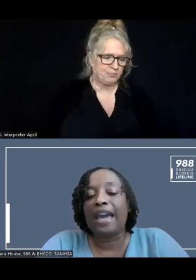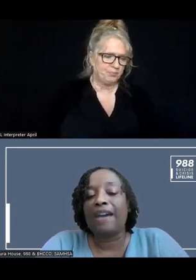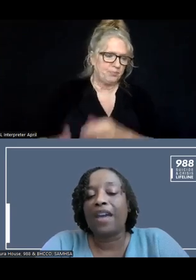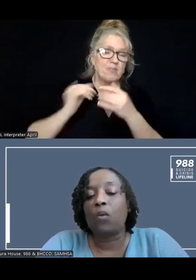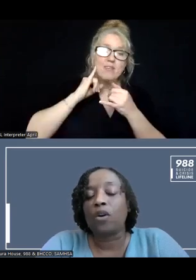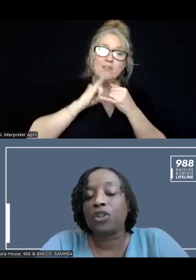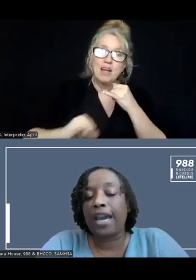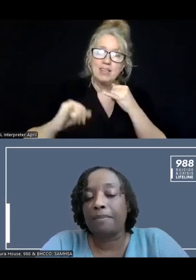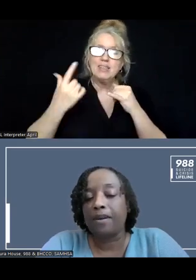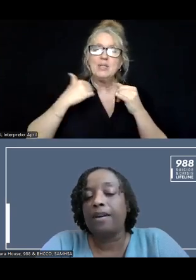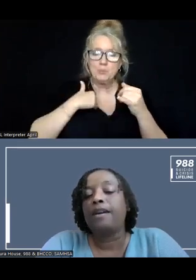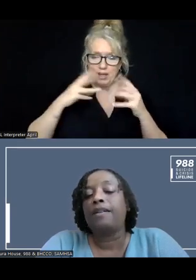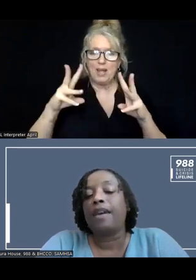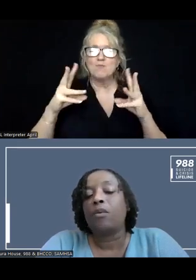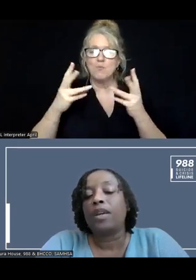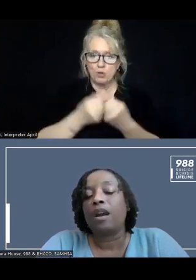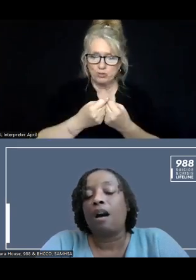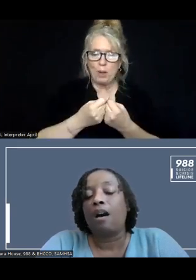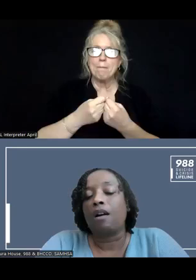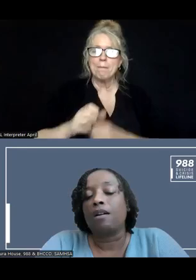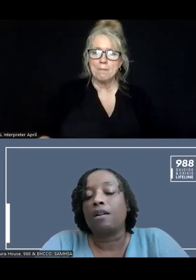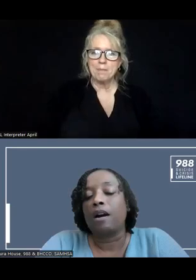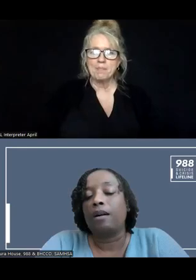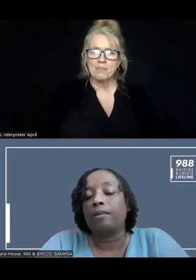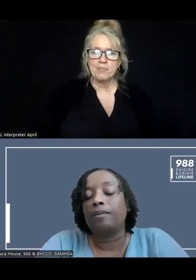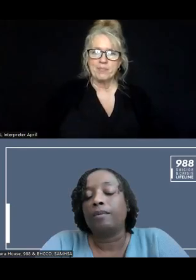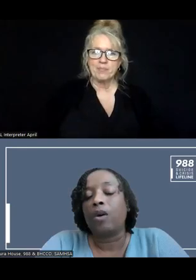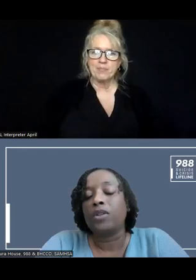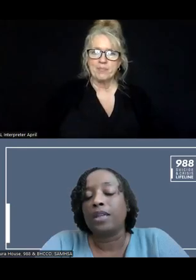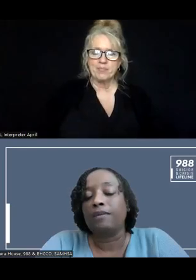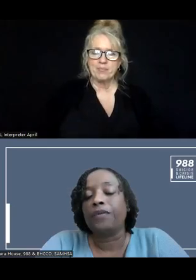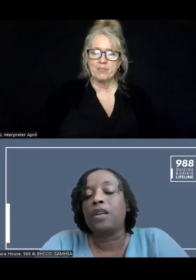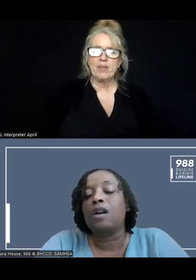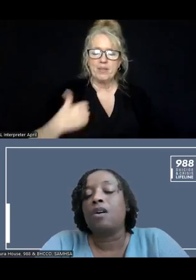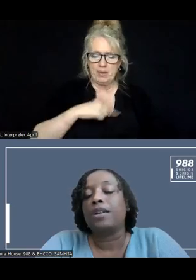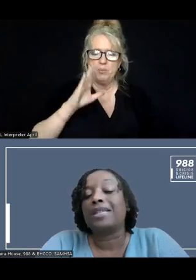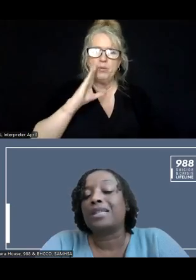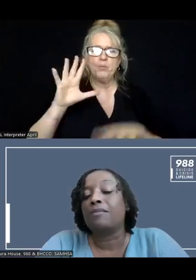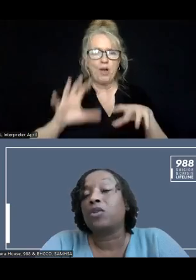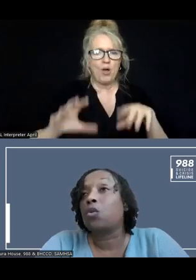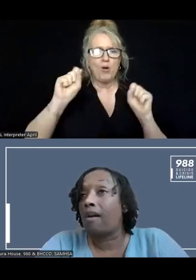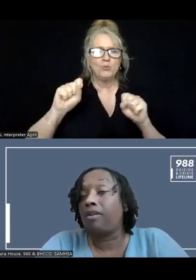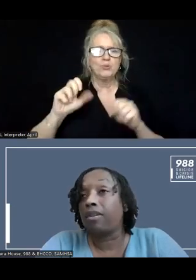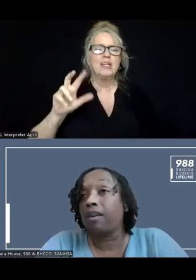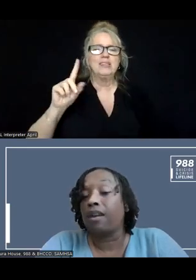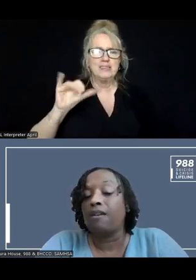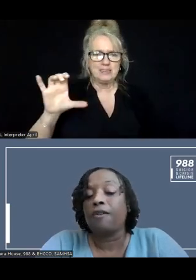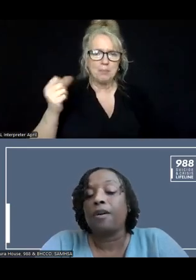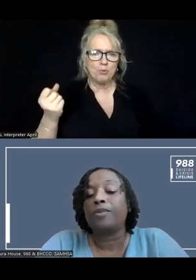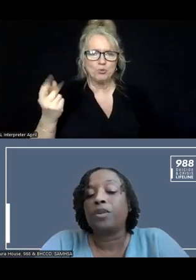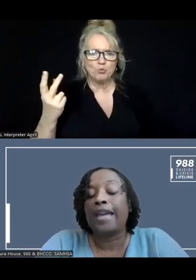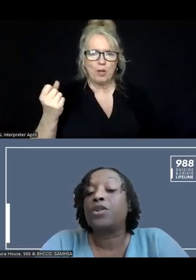we have a workshop that we are hosting on December 12th